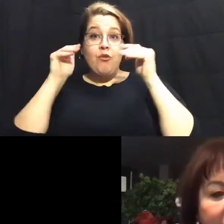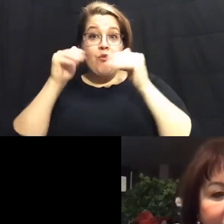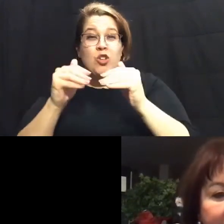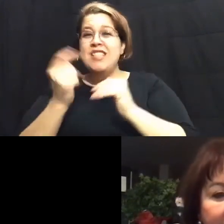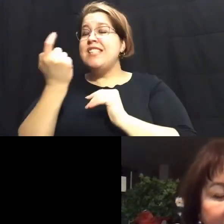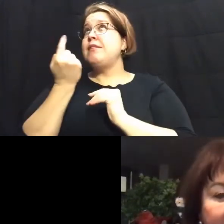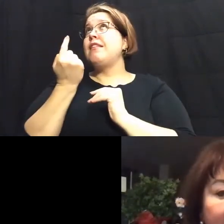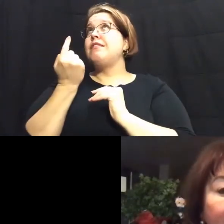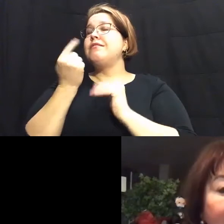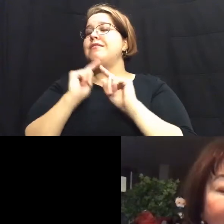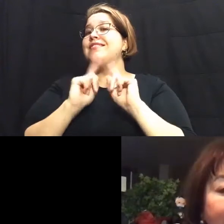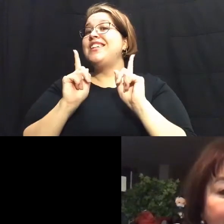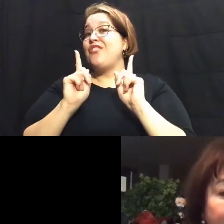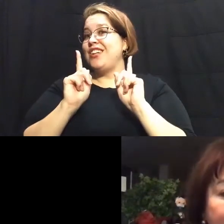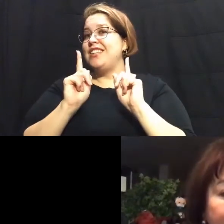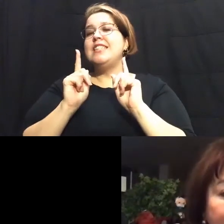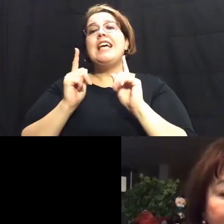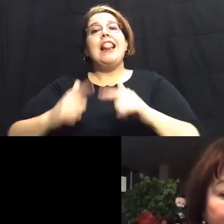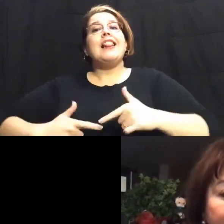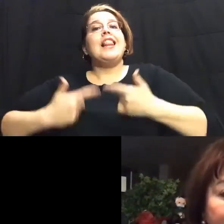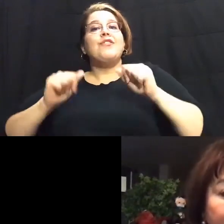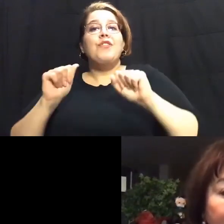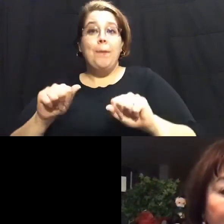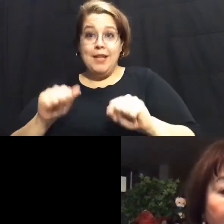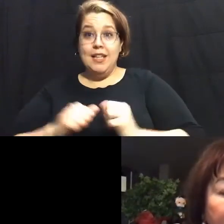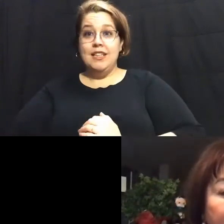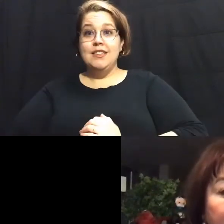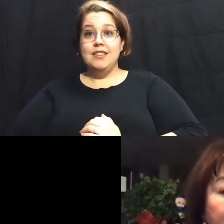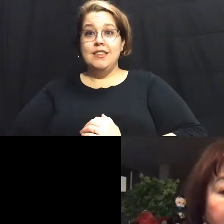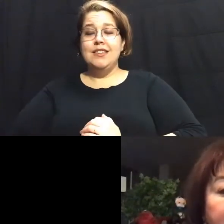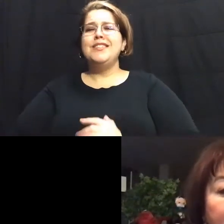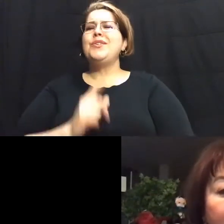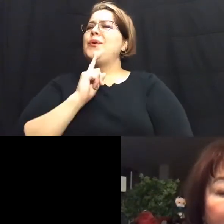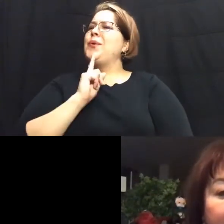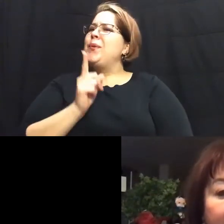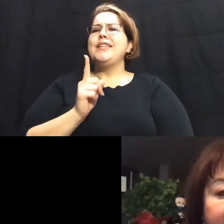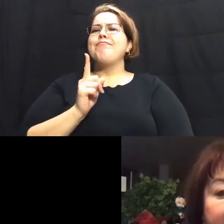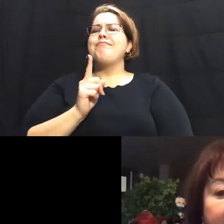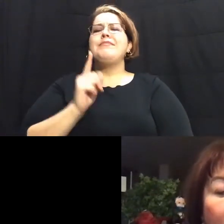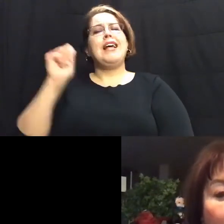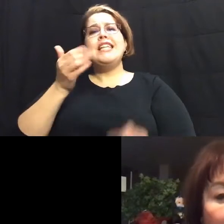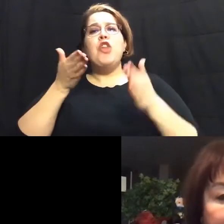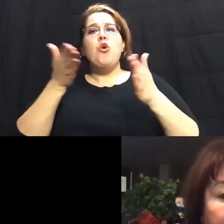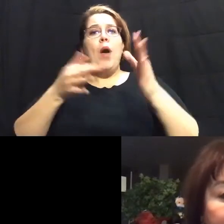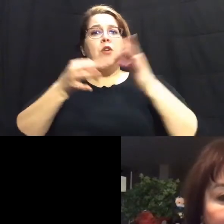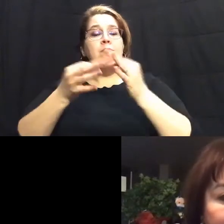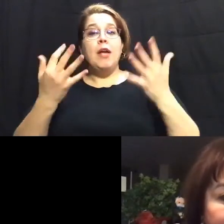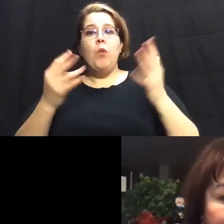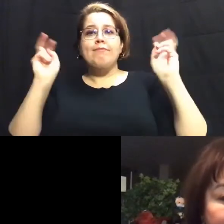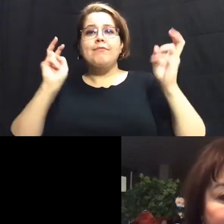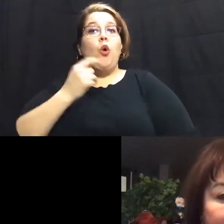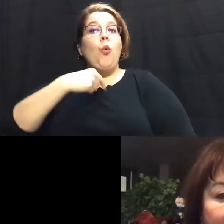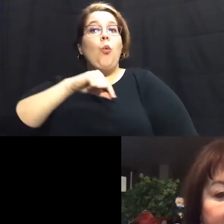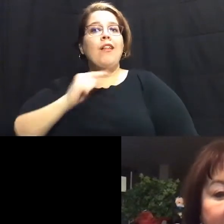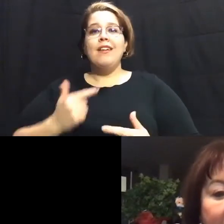little different, livability. Really just another way of saying quality of life,